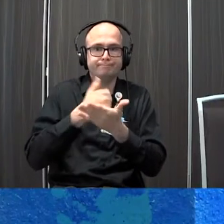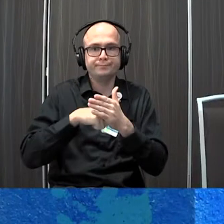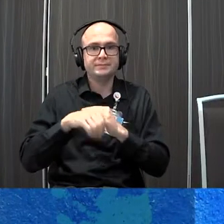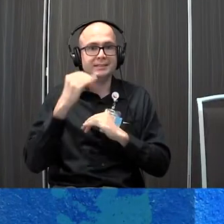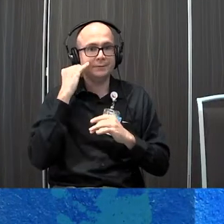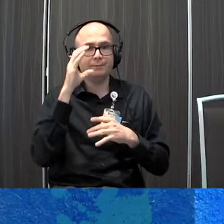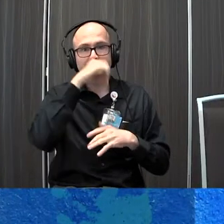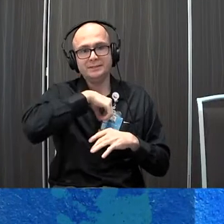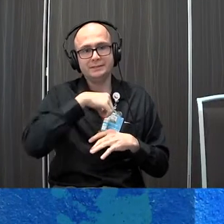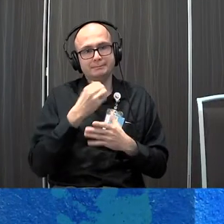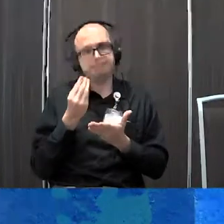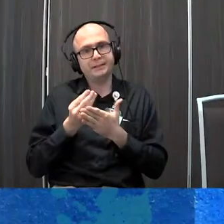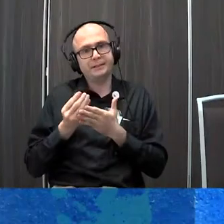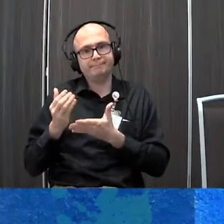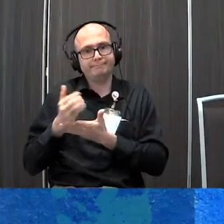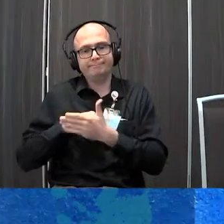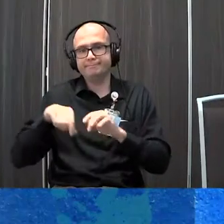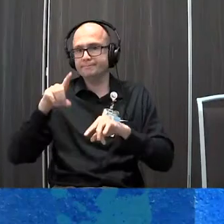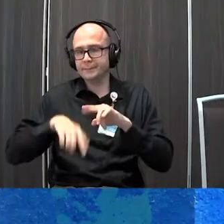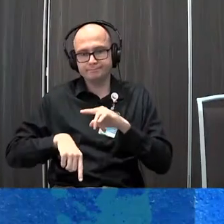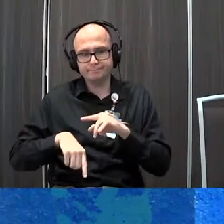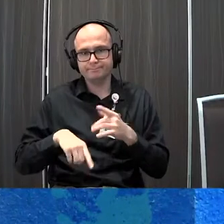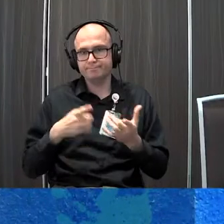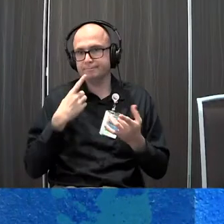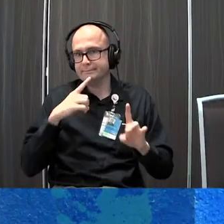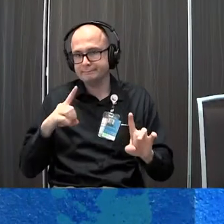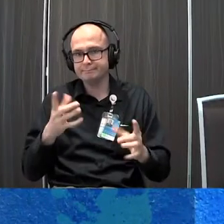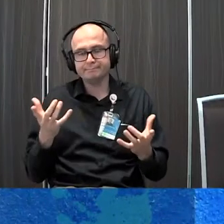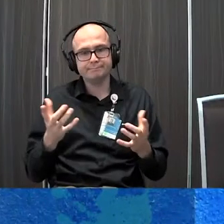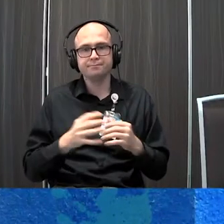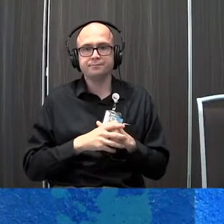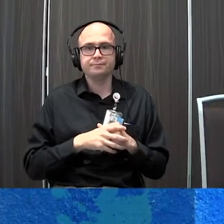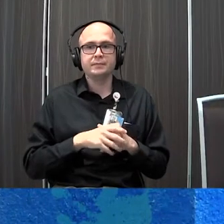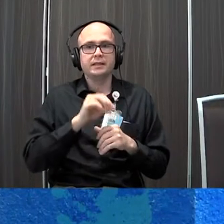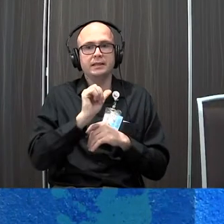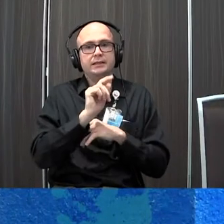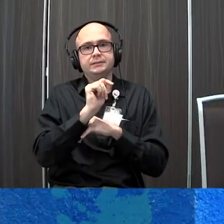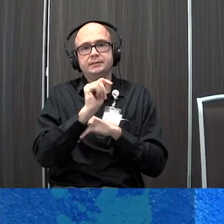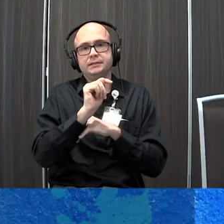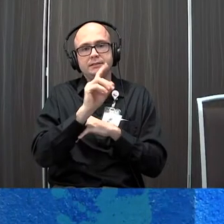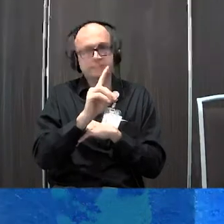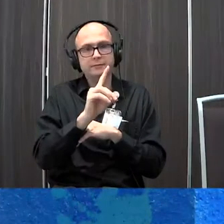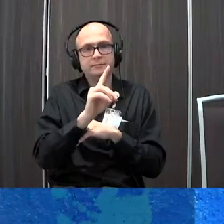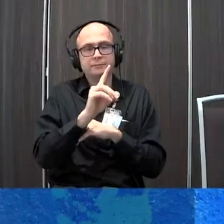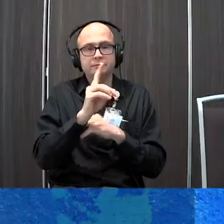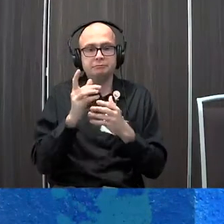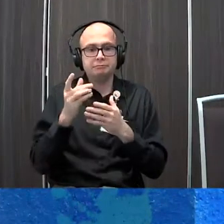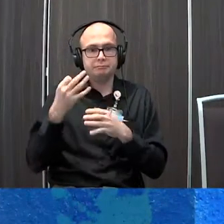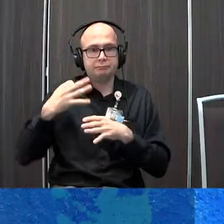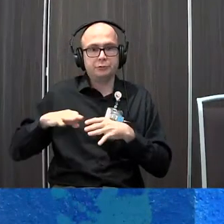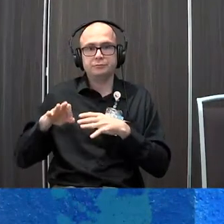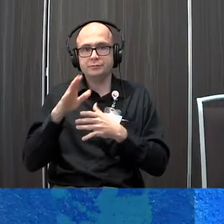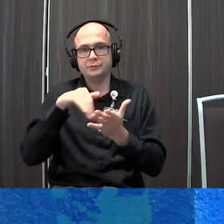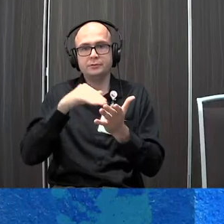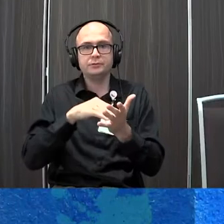process may not be successful again there is that assessment by the therapist an ATP credentialed vendor this includes discussion